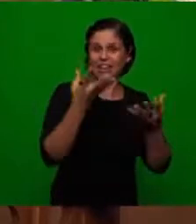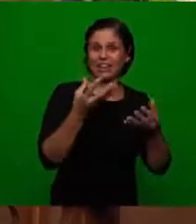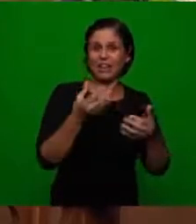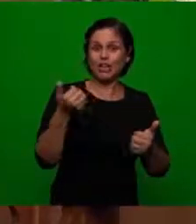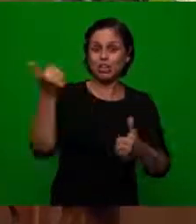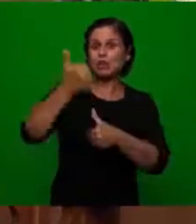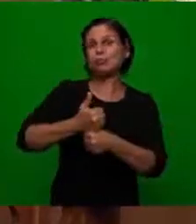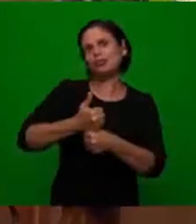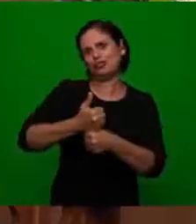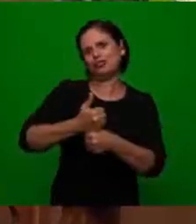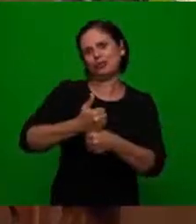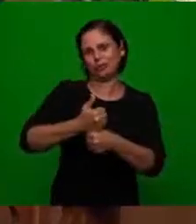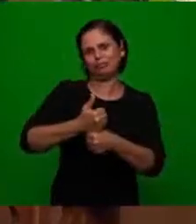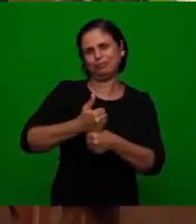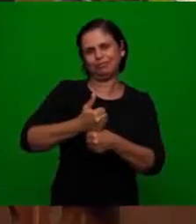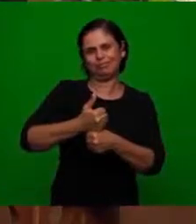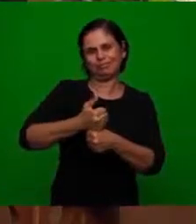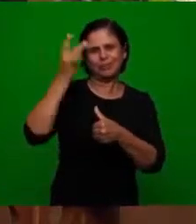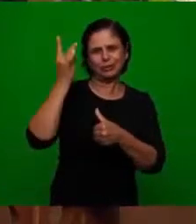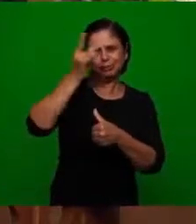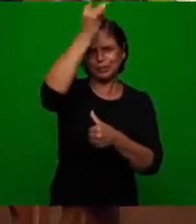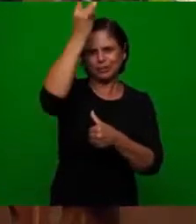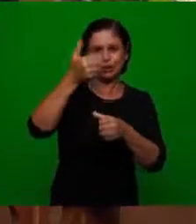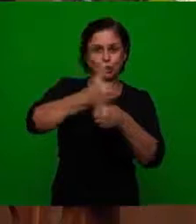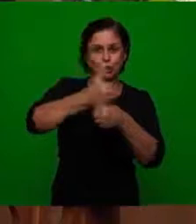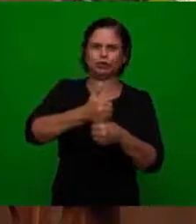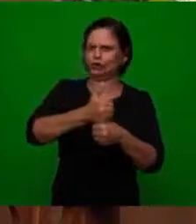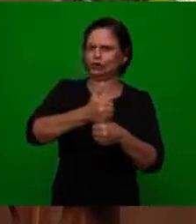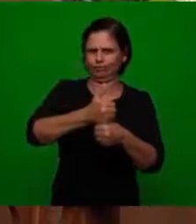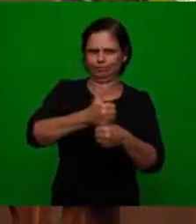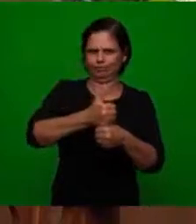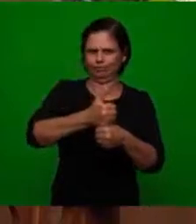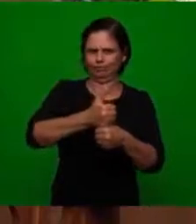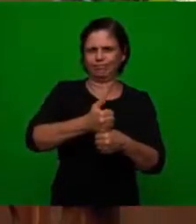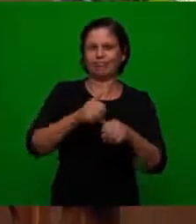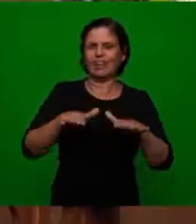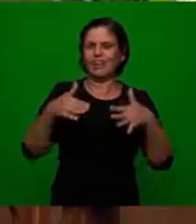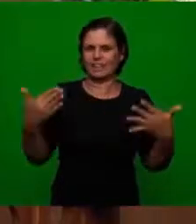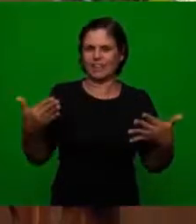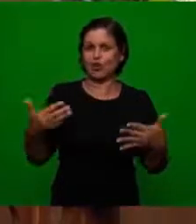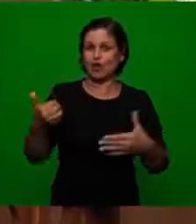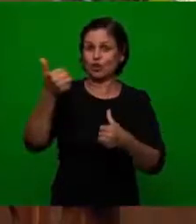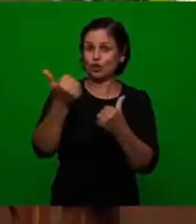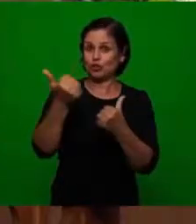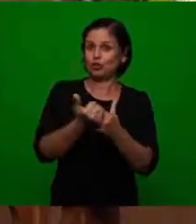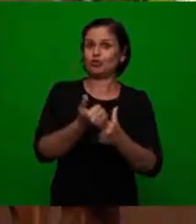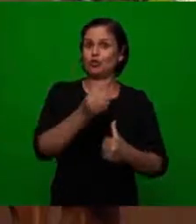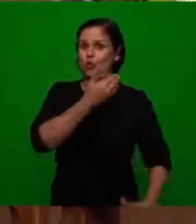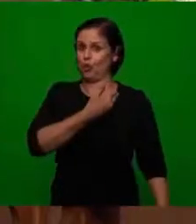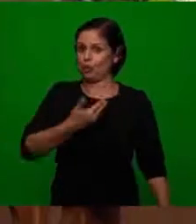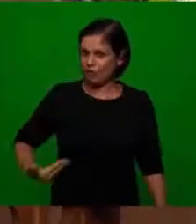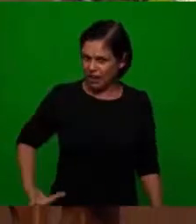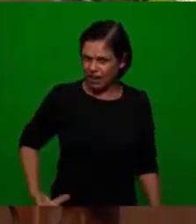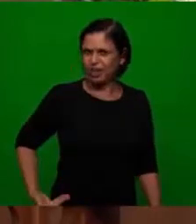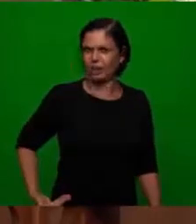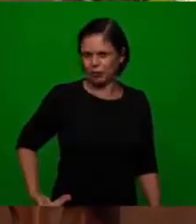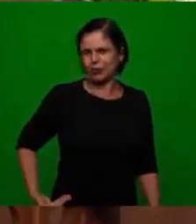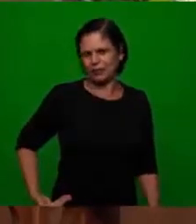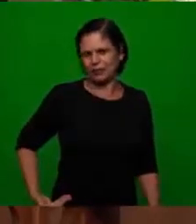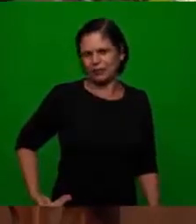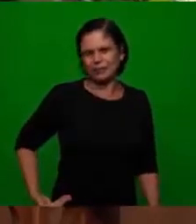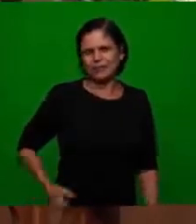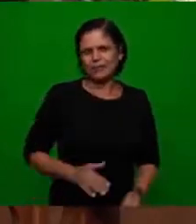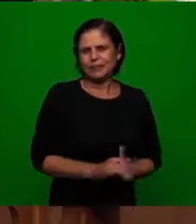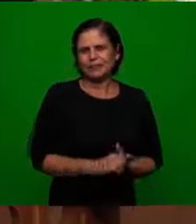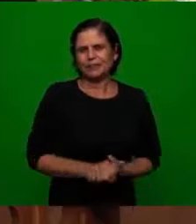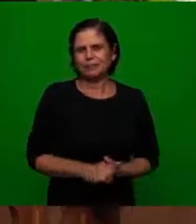determine the solution to its own problems and political problems so liturgy was established that was